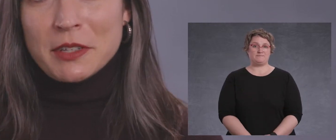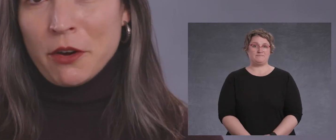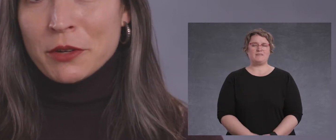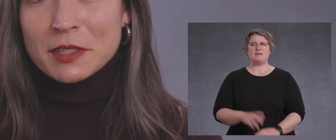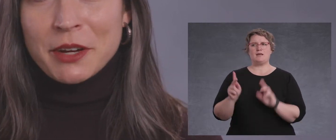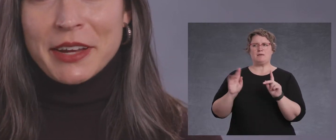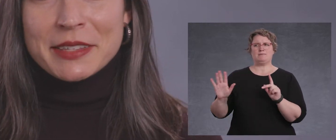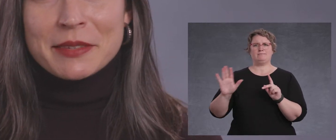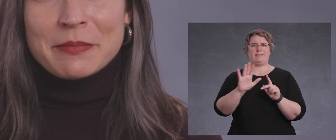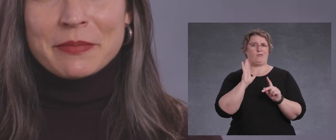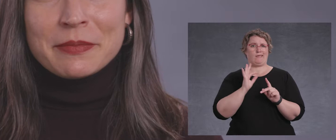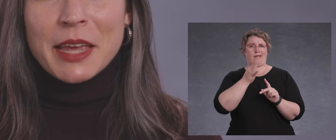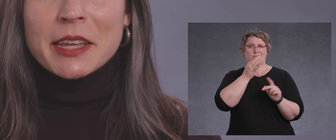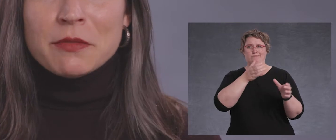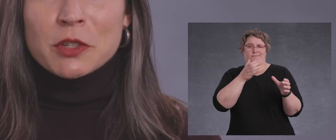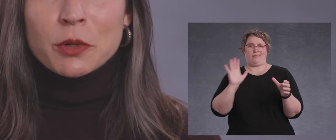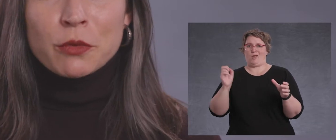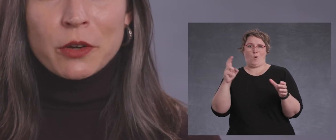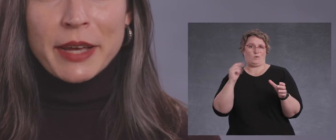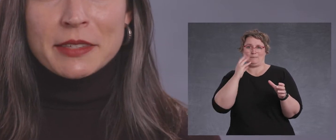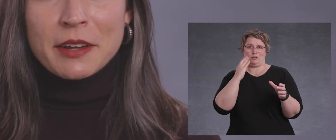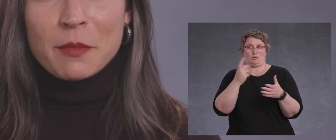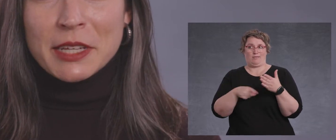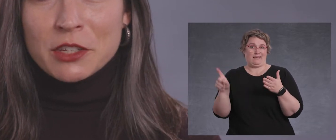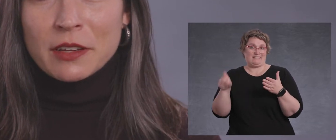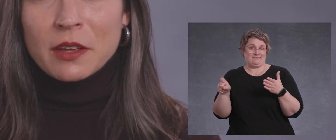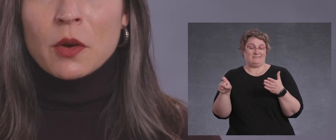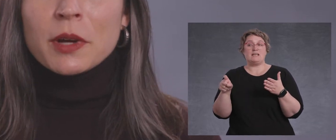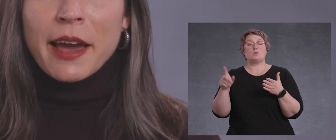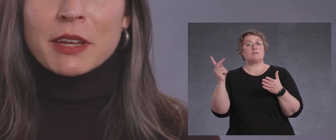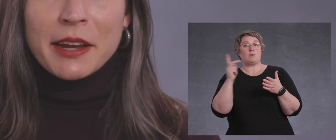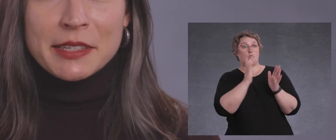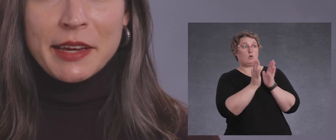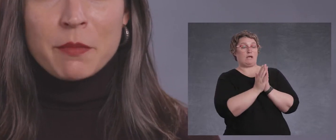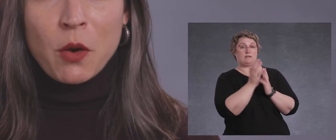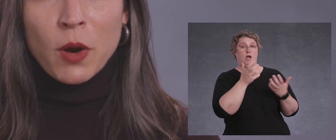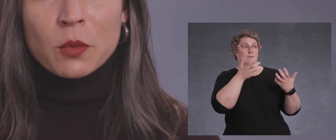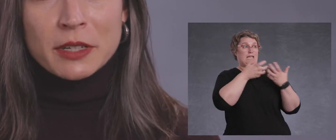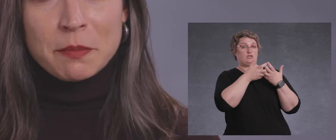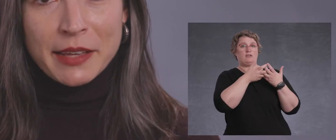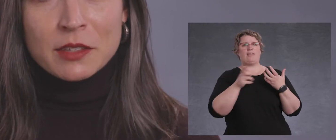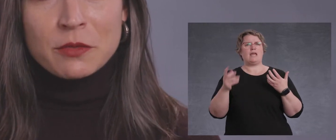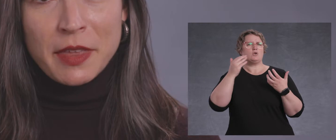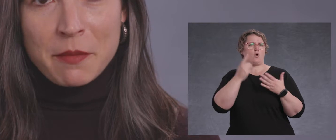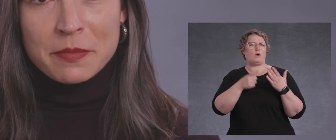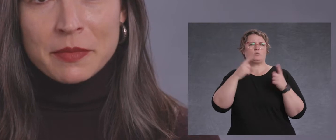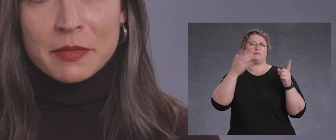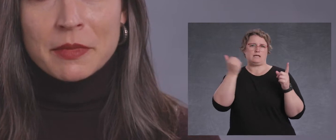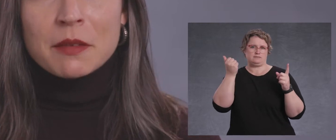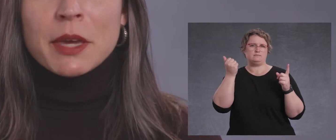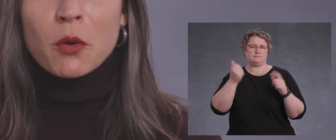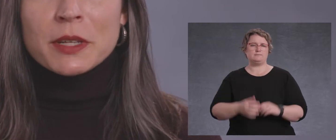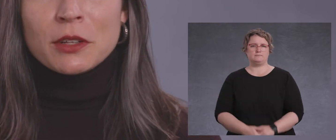experts in their own experience. An individual who requests accommodation will have an idea about what works best for them.